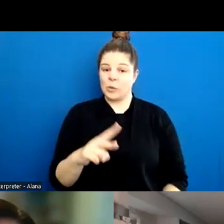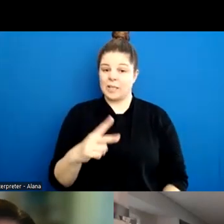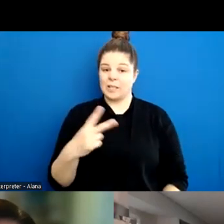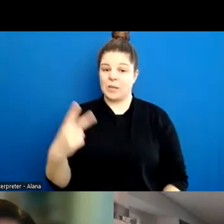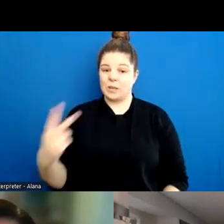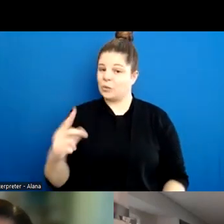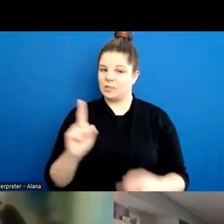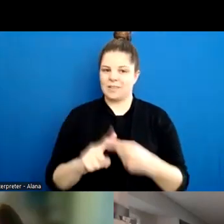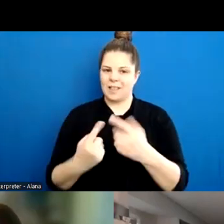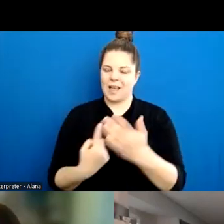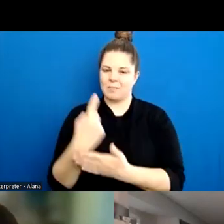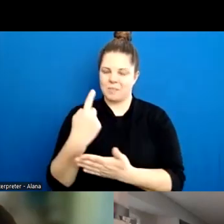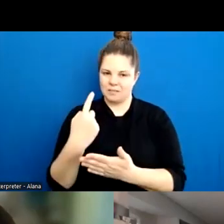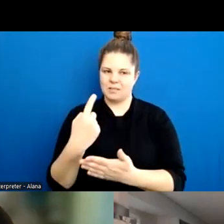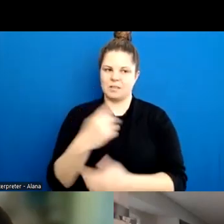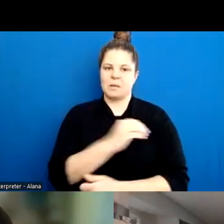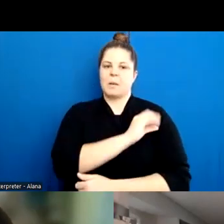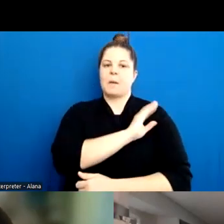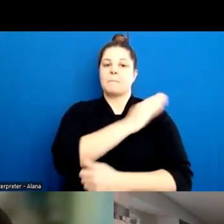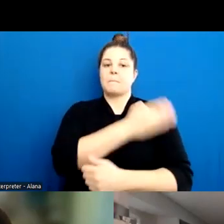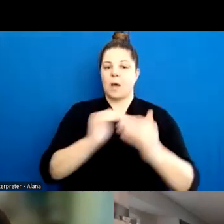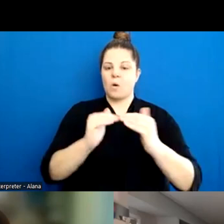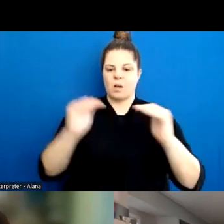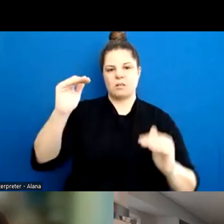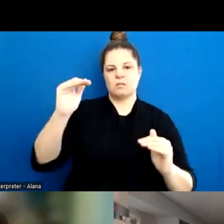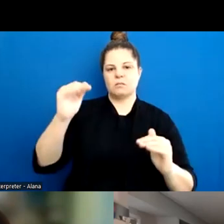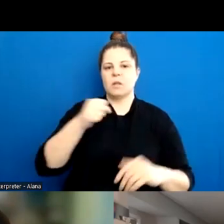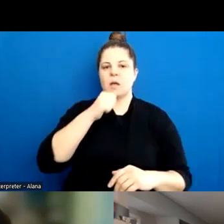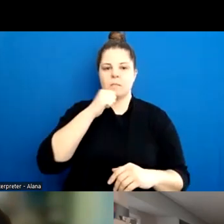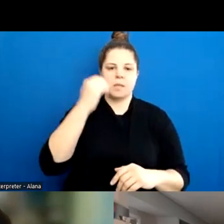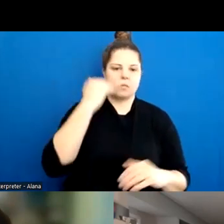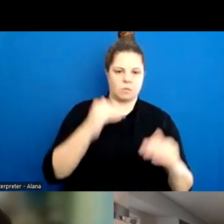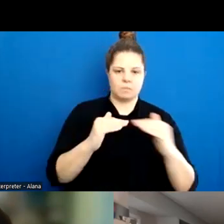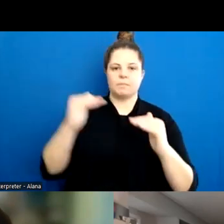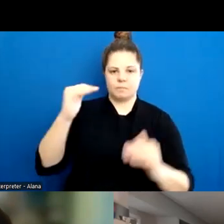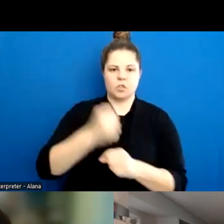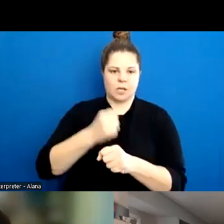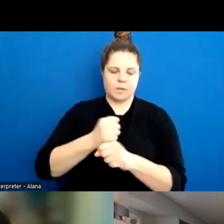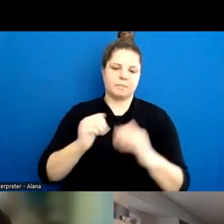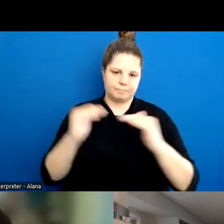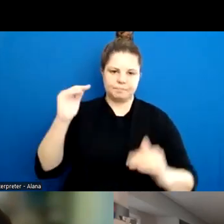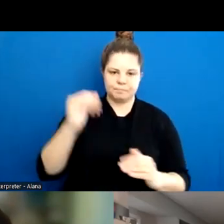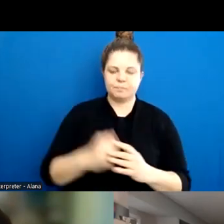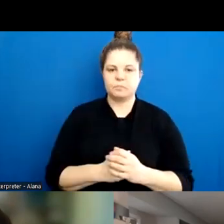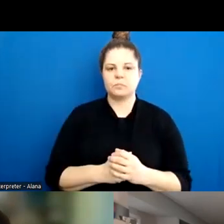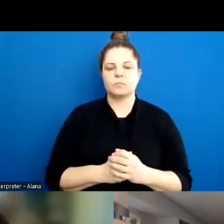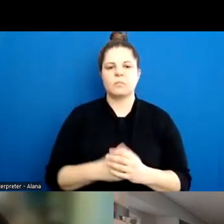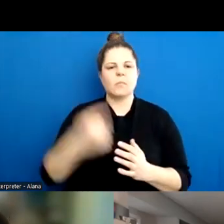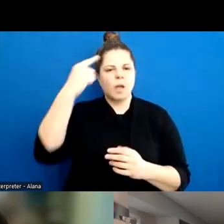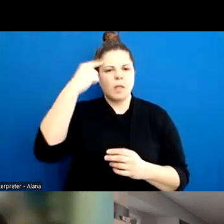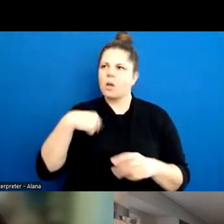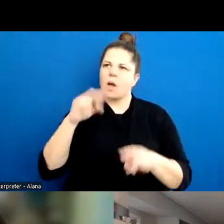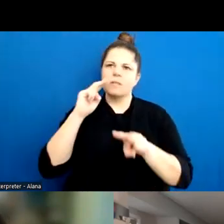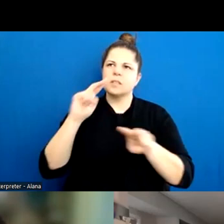the power imbalance that's related to gender. And I think I've seen over